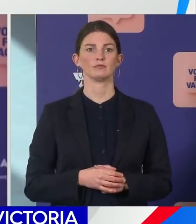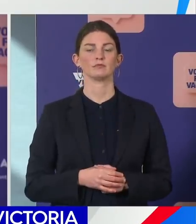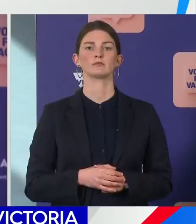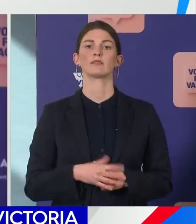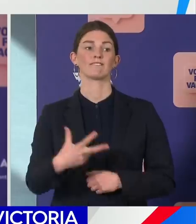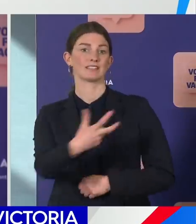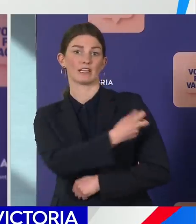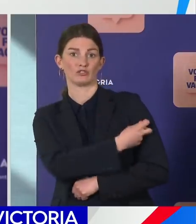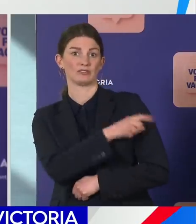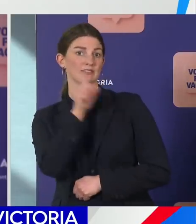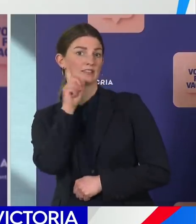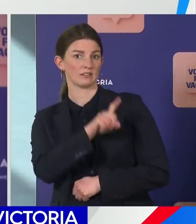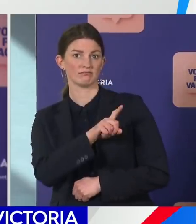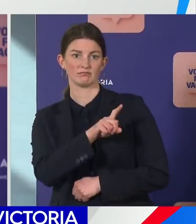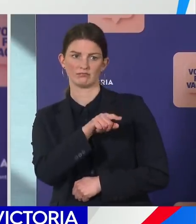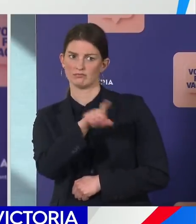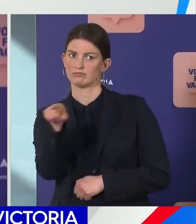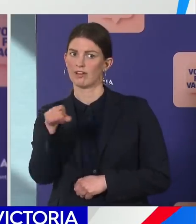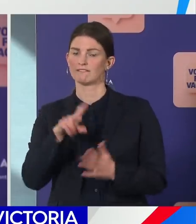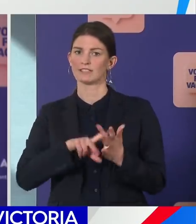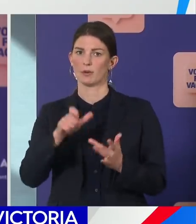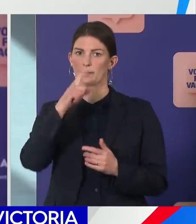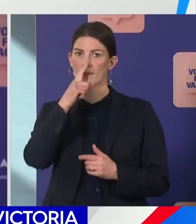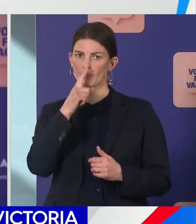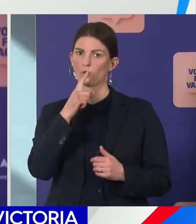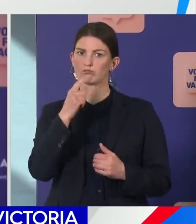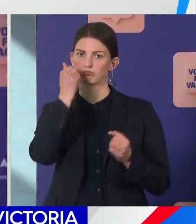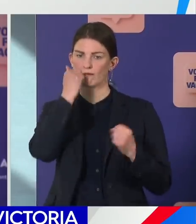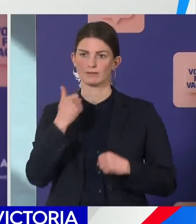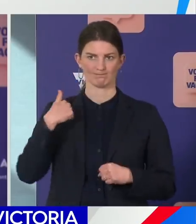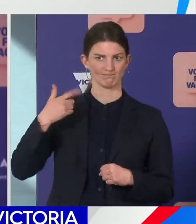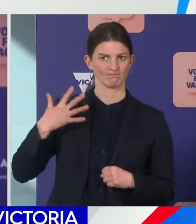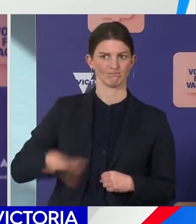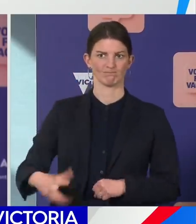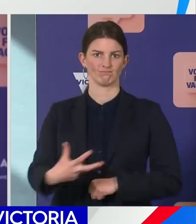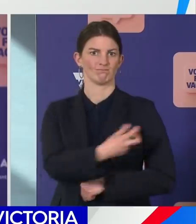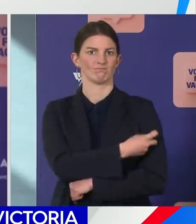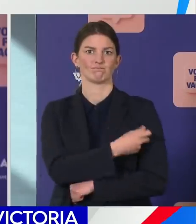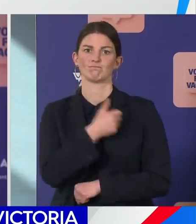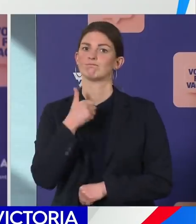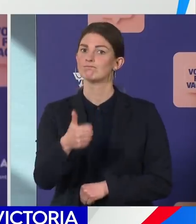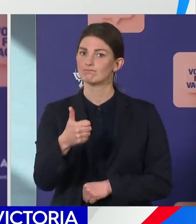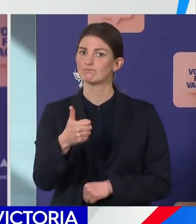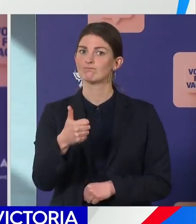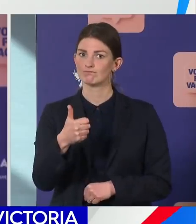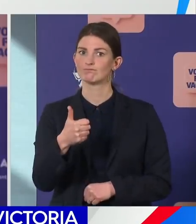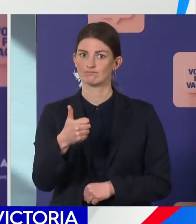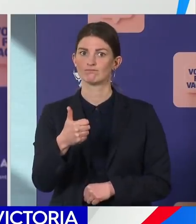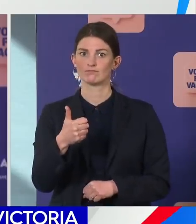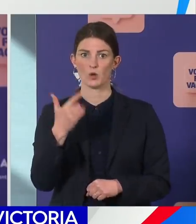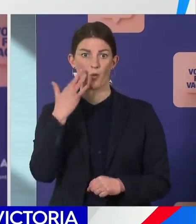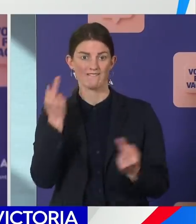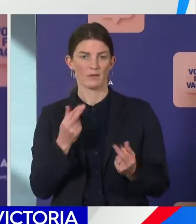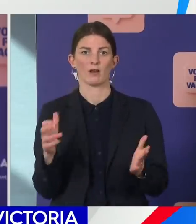Victorians continue to show that they are committed to getting vaccines into their arms as soon as they possibly